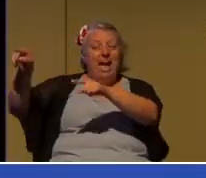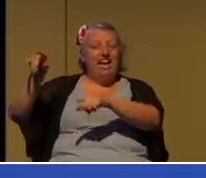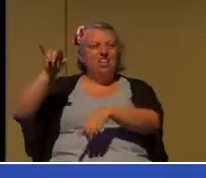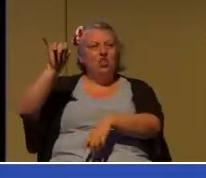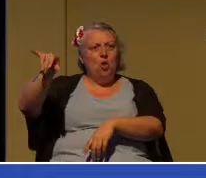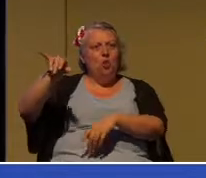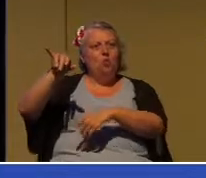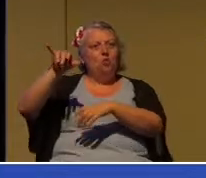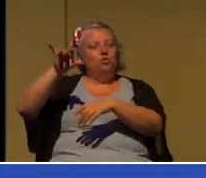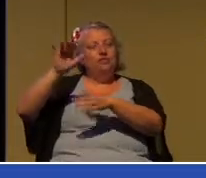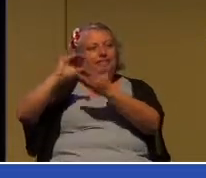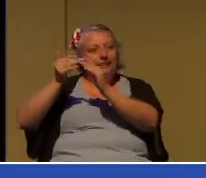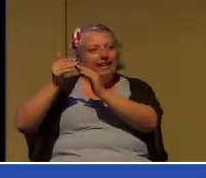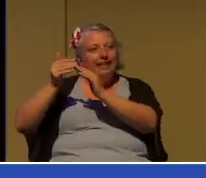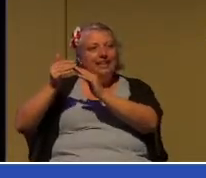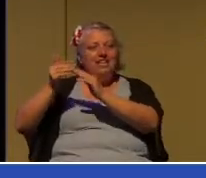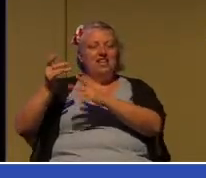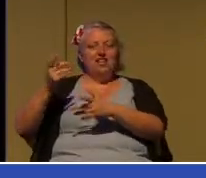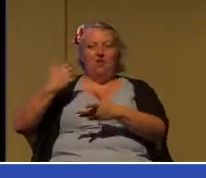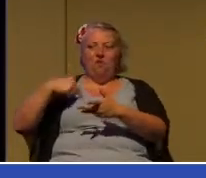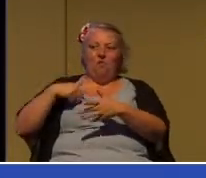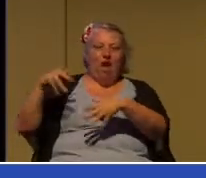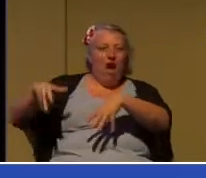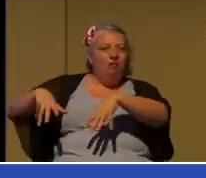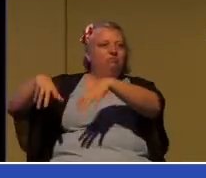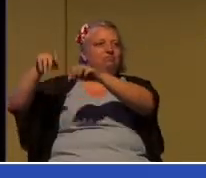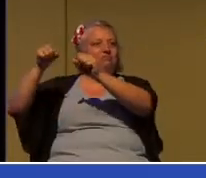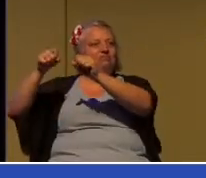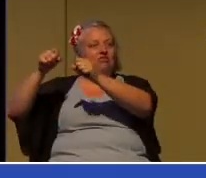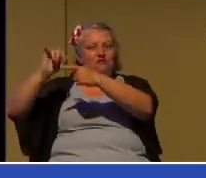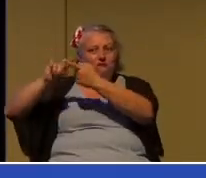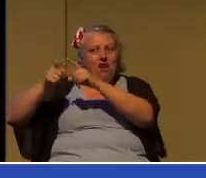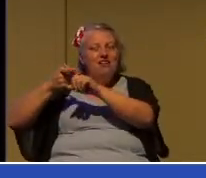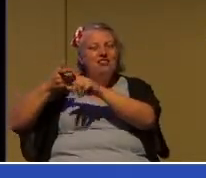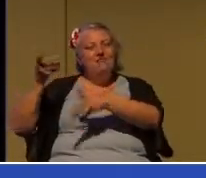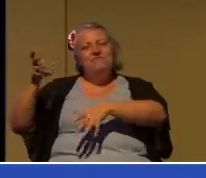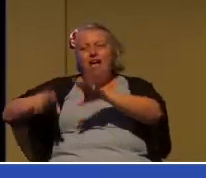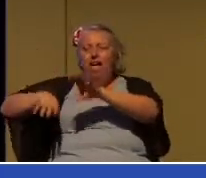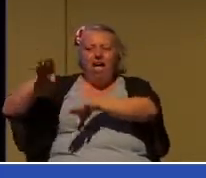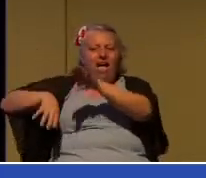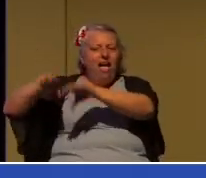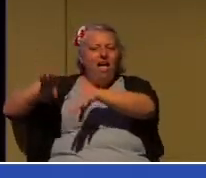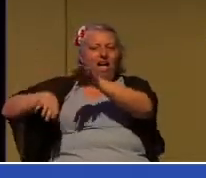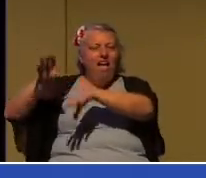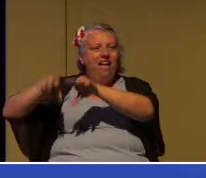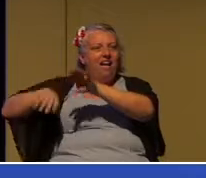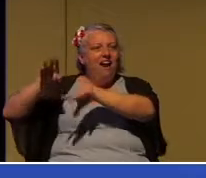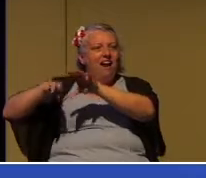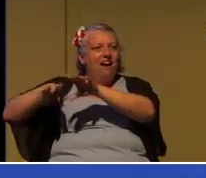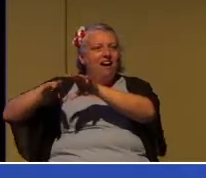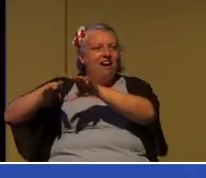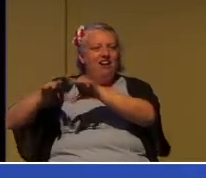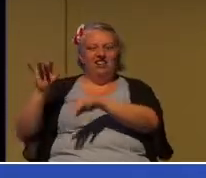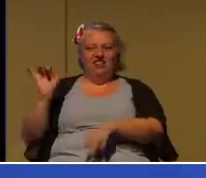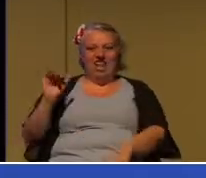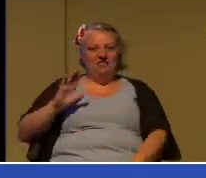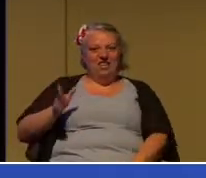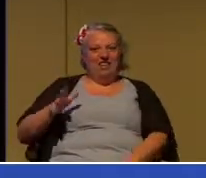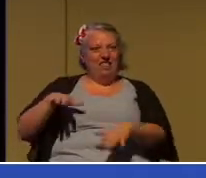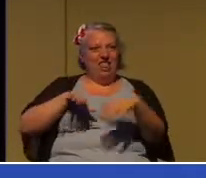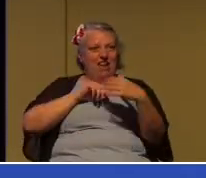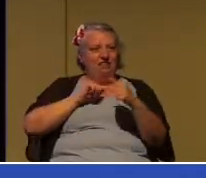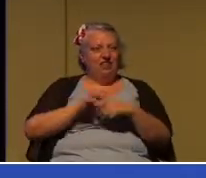like there are no years in between. It's a phenomenal thing. There are other people that we have no